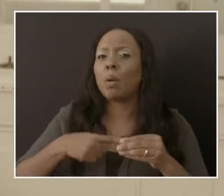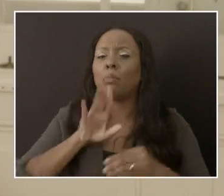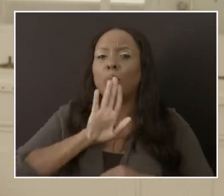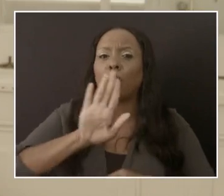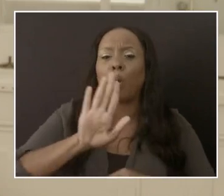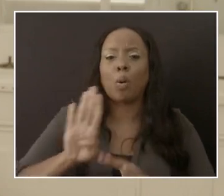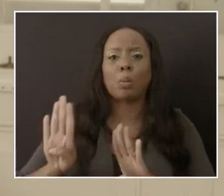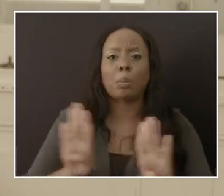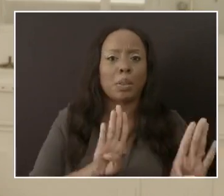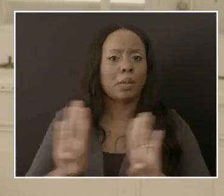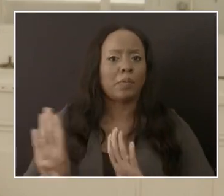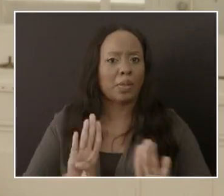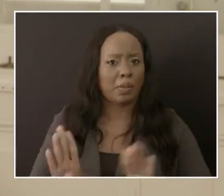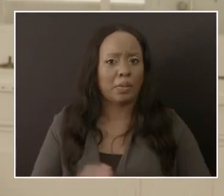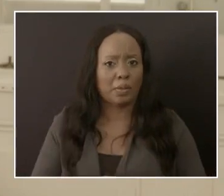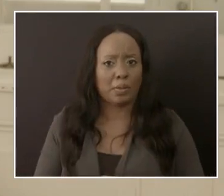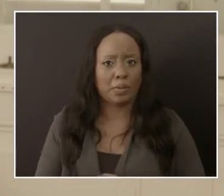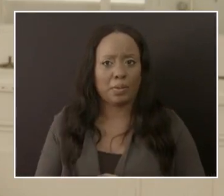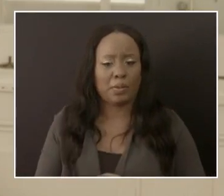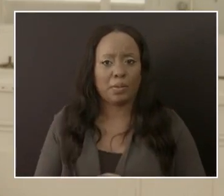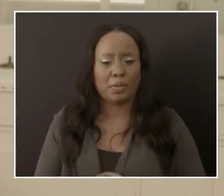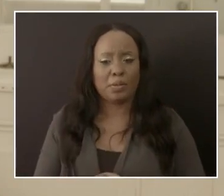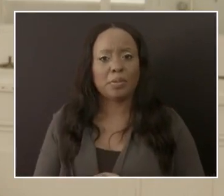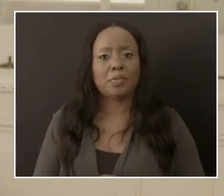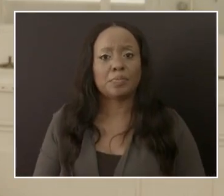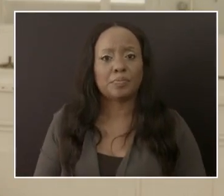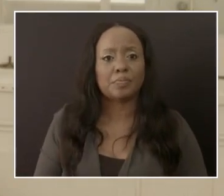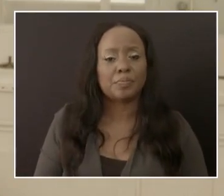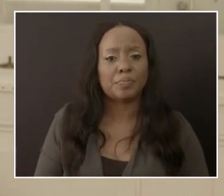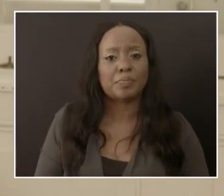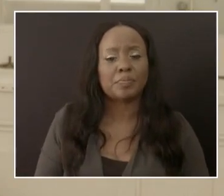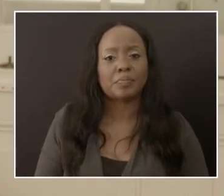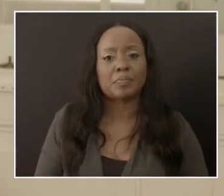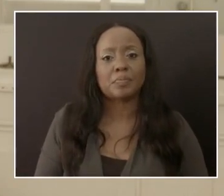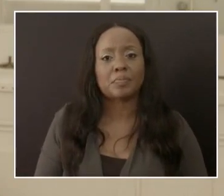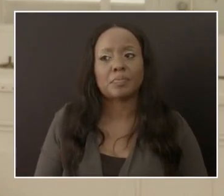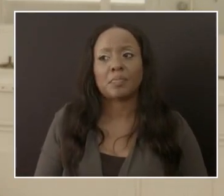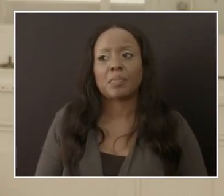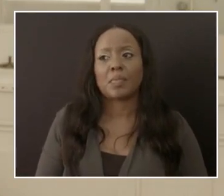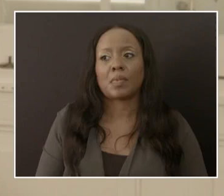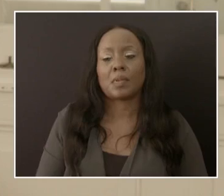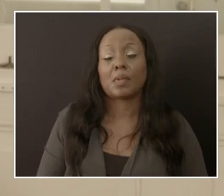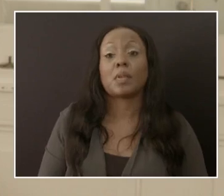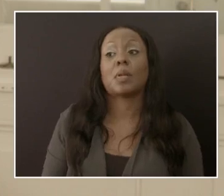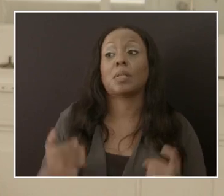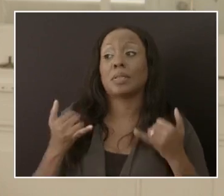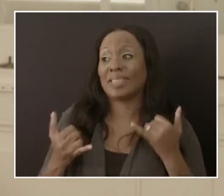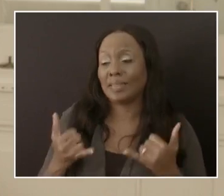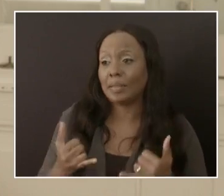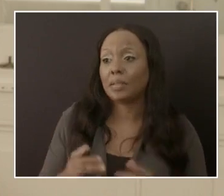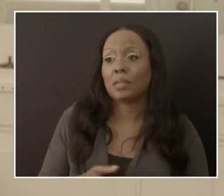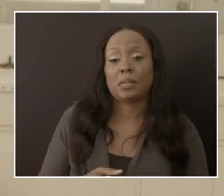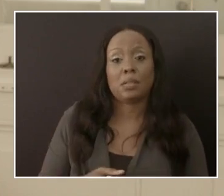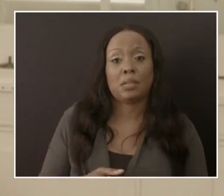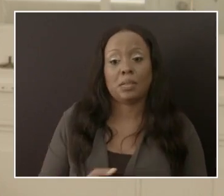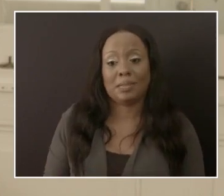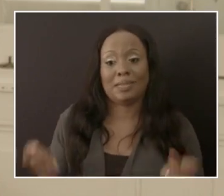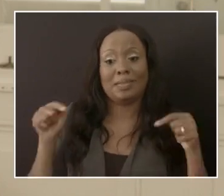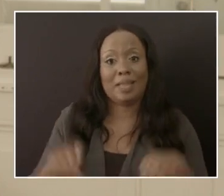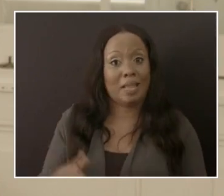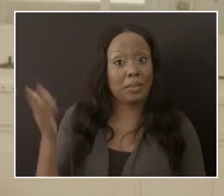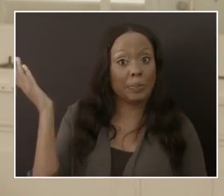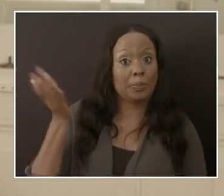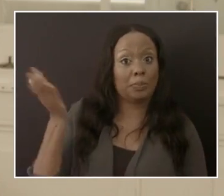population. And therefore, the gist of this press conference is to first let